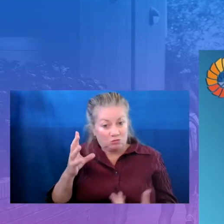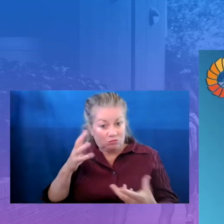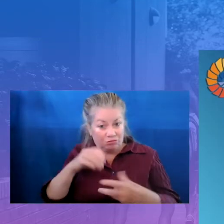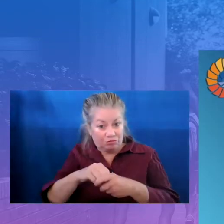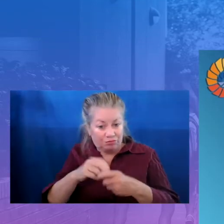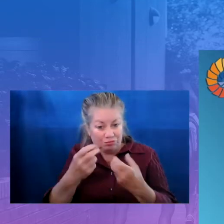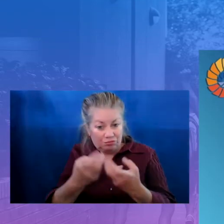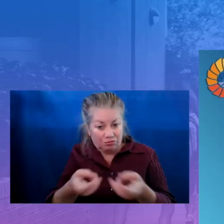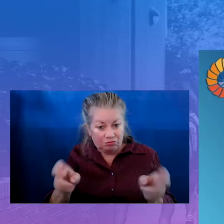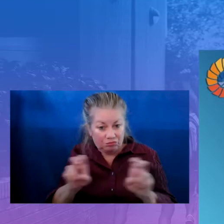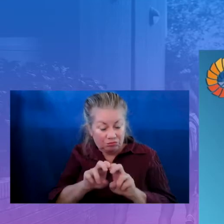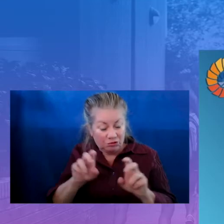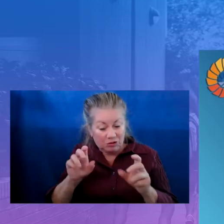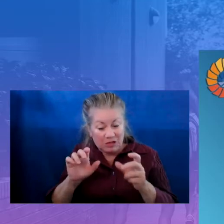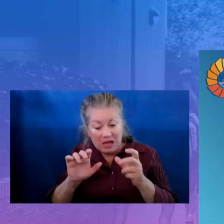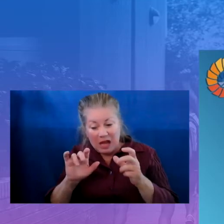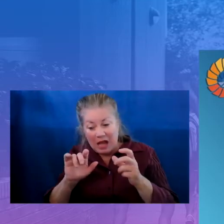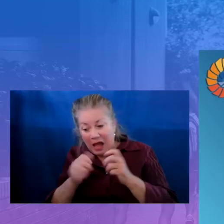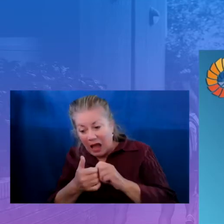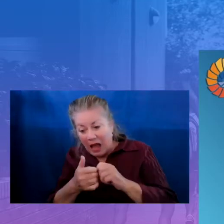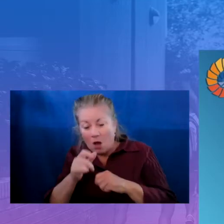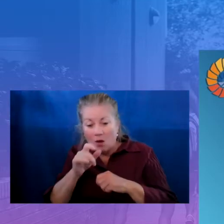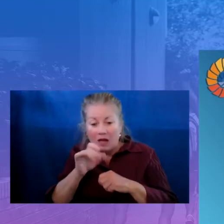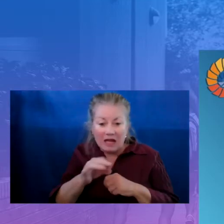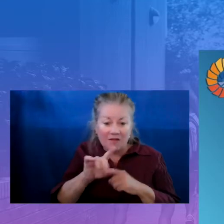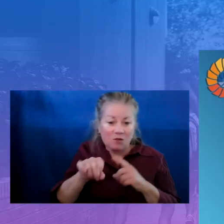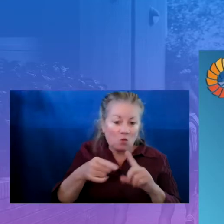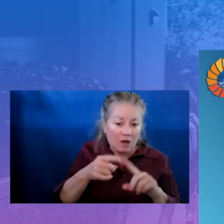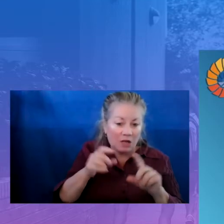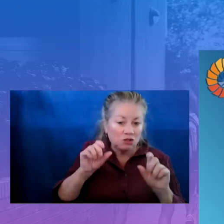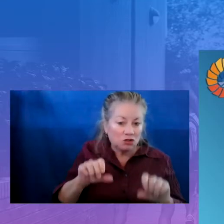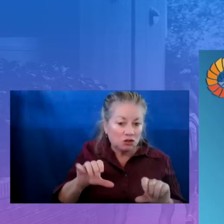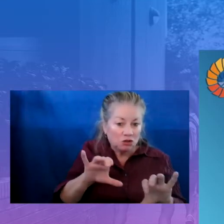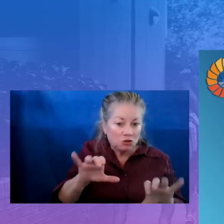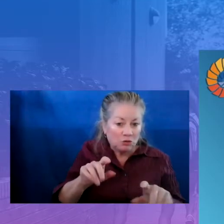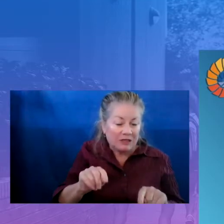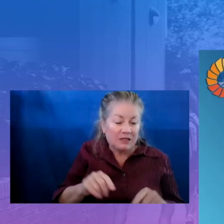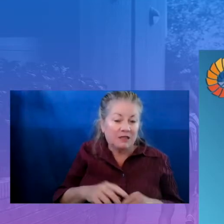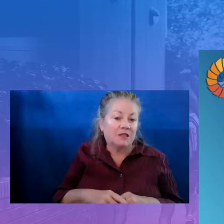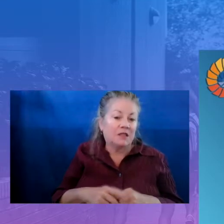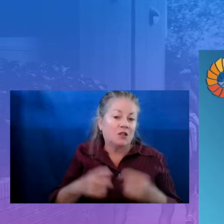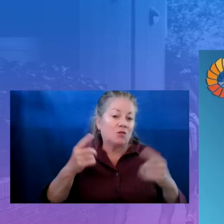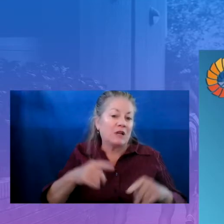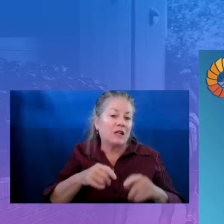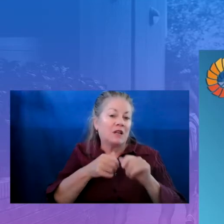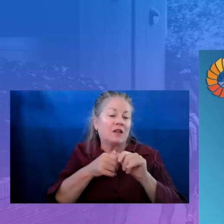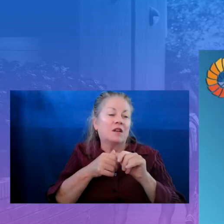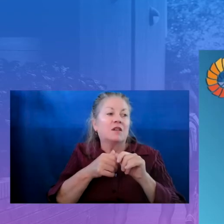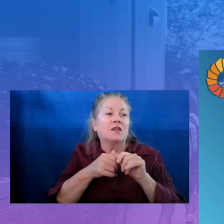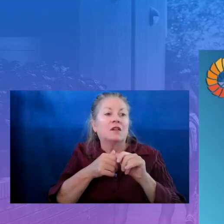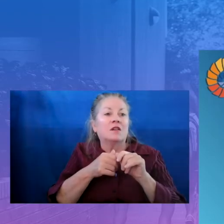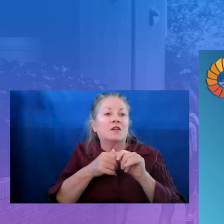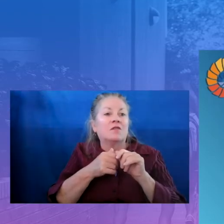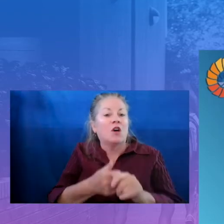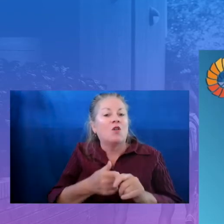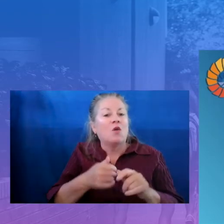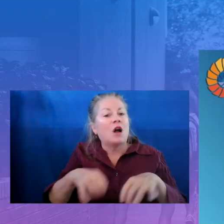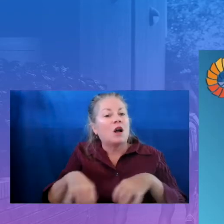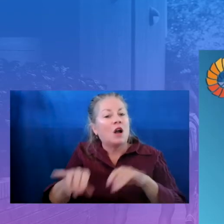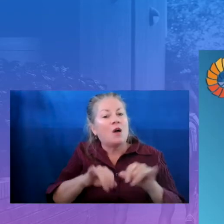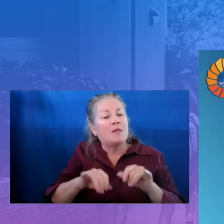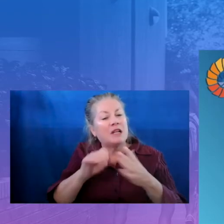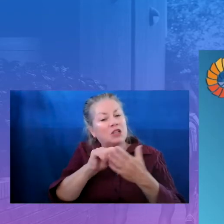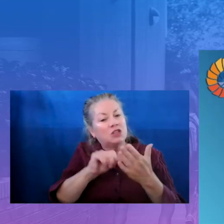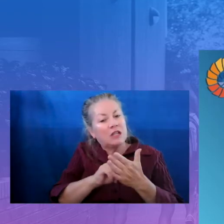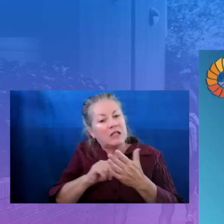this collective impact work, agreeing to follow a common agenda and have a common mission for our work across